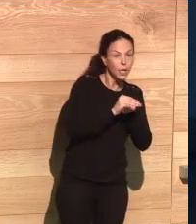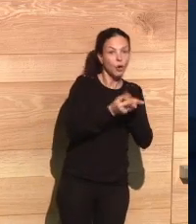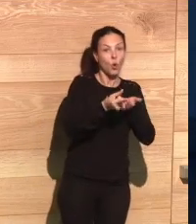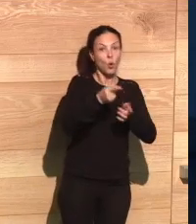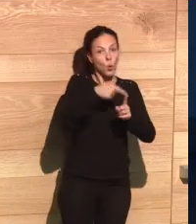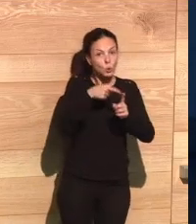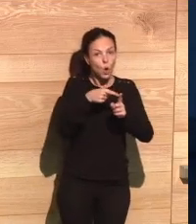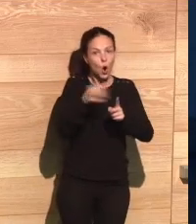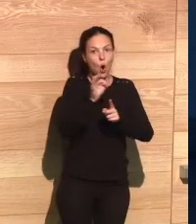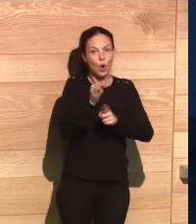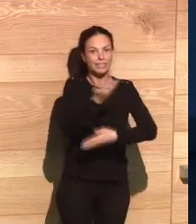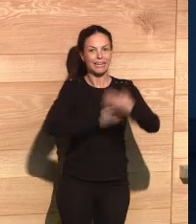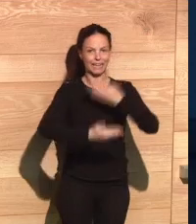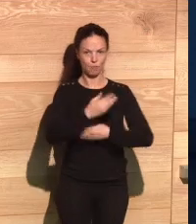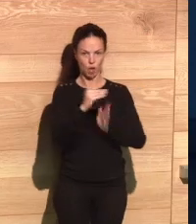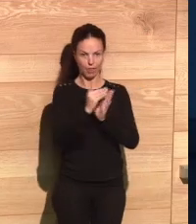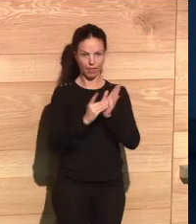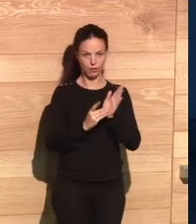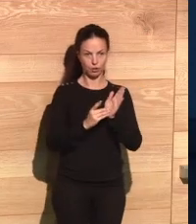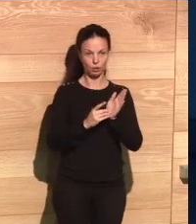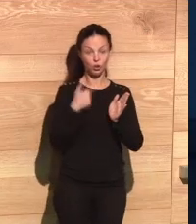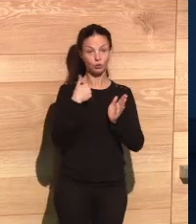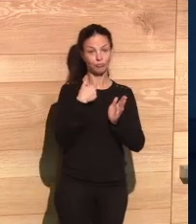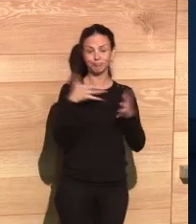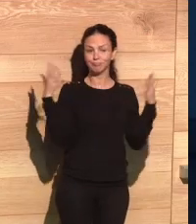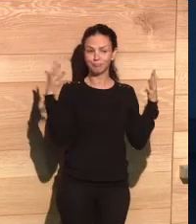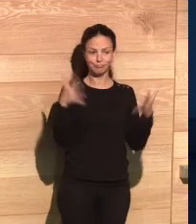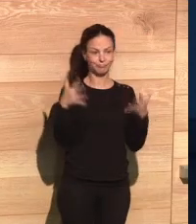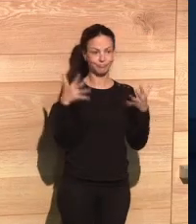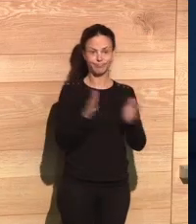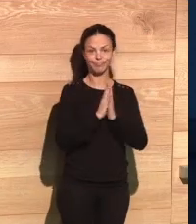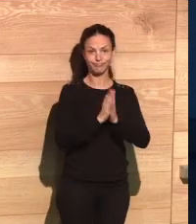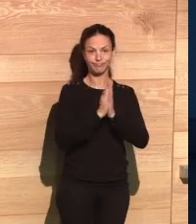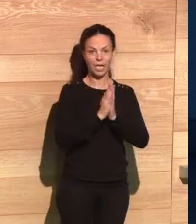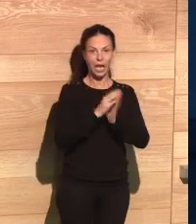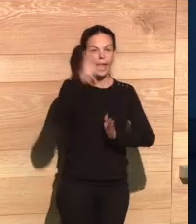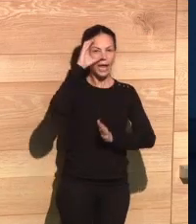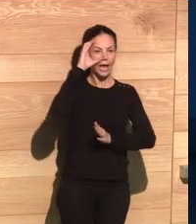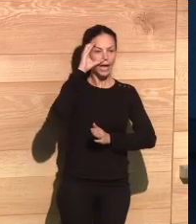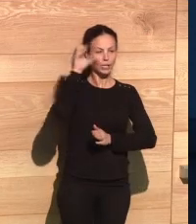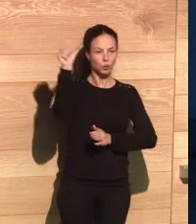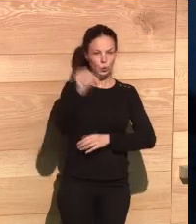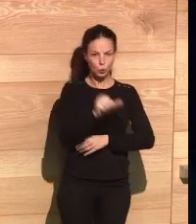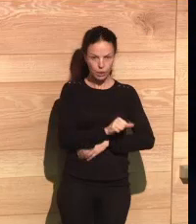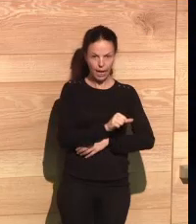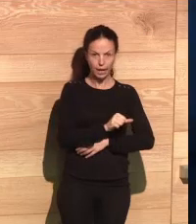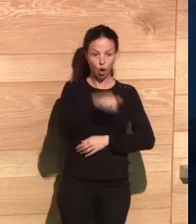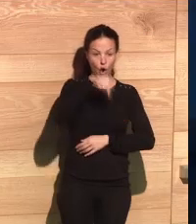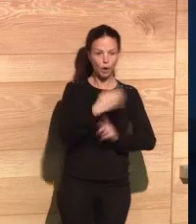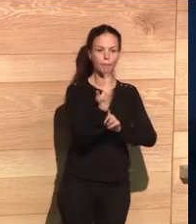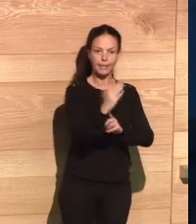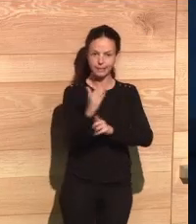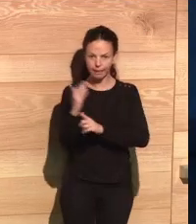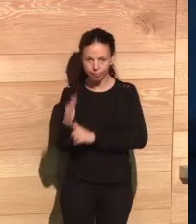use and the exchange of data. data. I recommend that beyond just listening